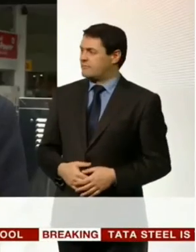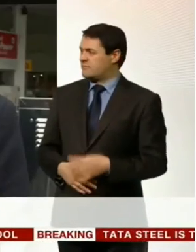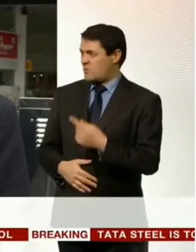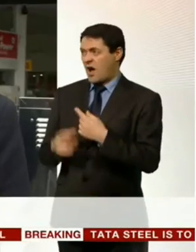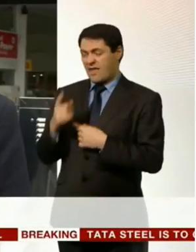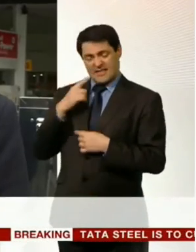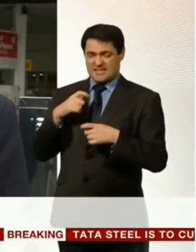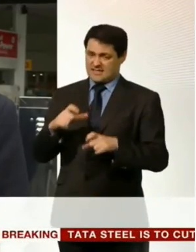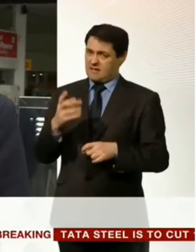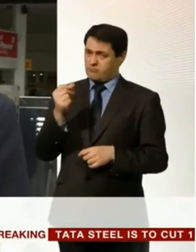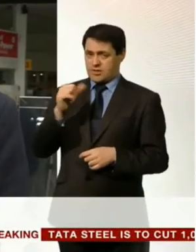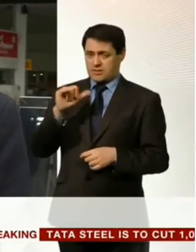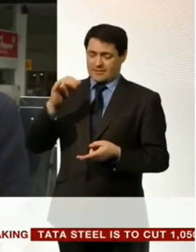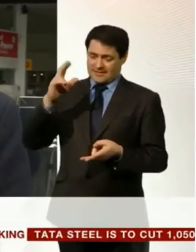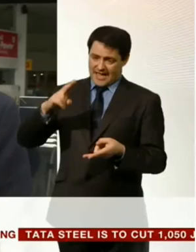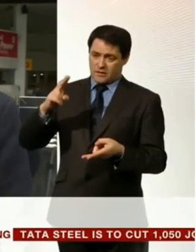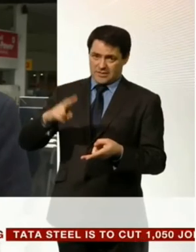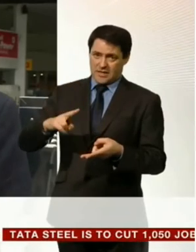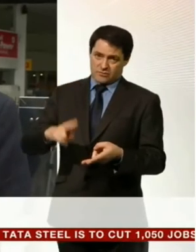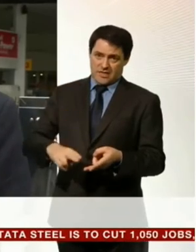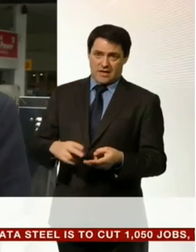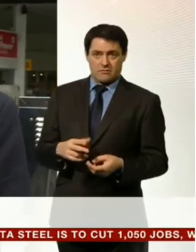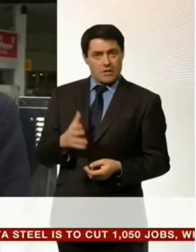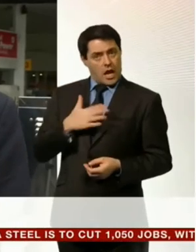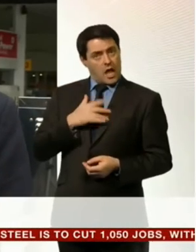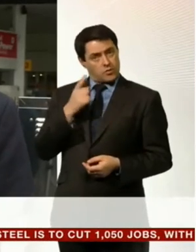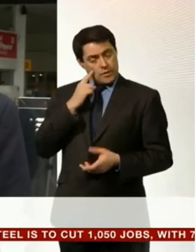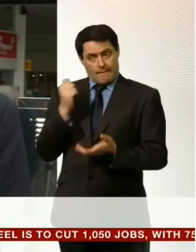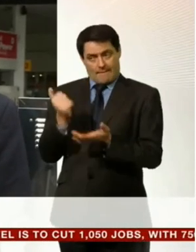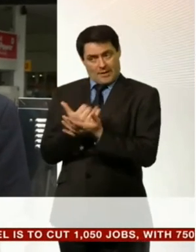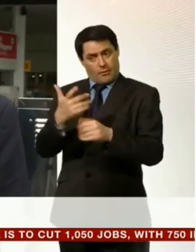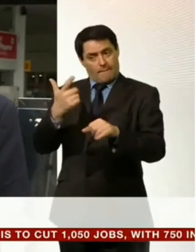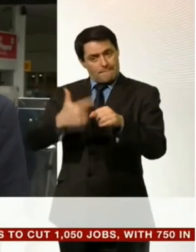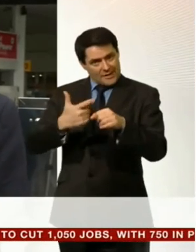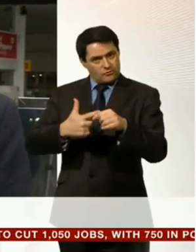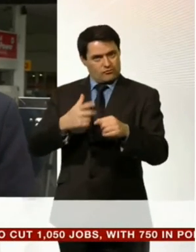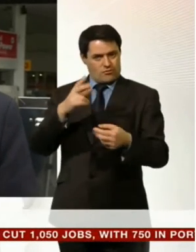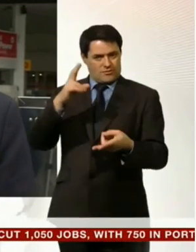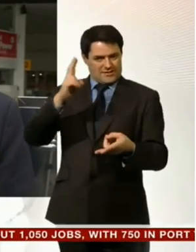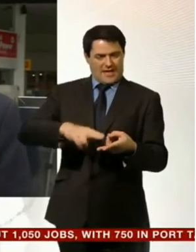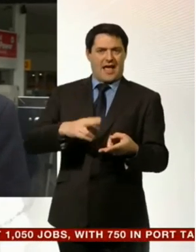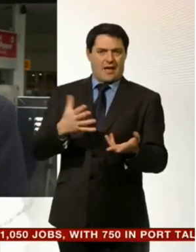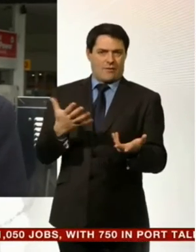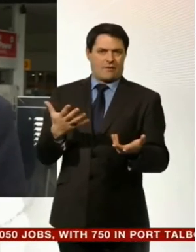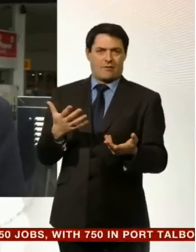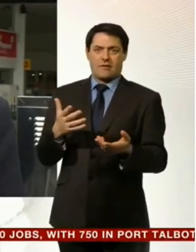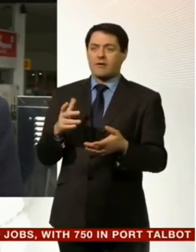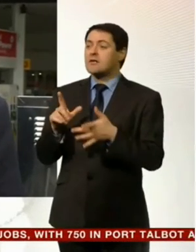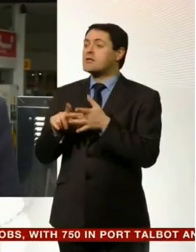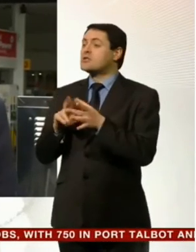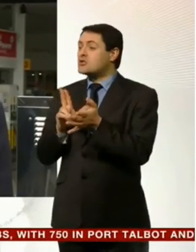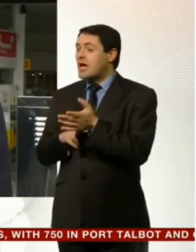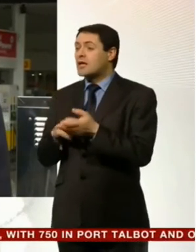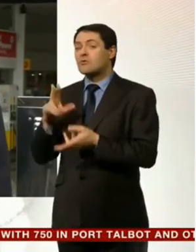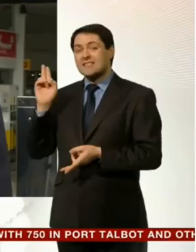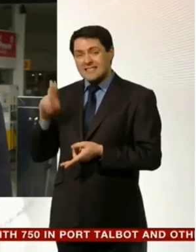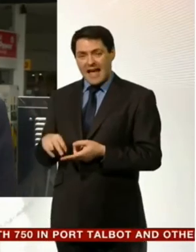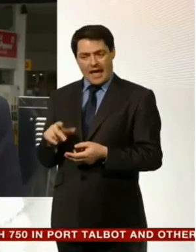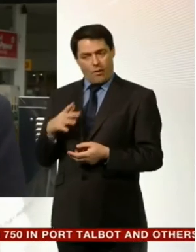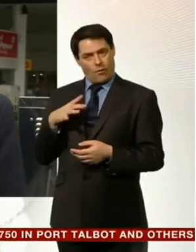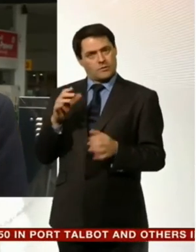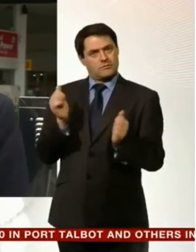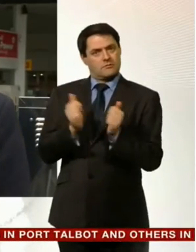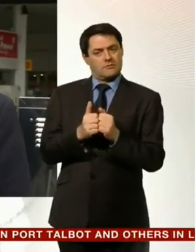southwards in prices we would like to see those happening sooner rather than later we've like the January sales to be continuing for drivers